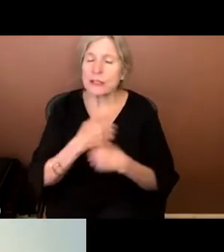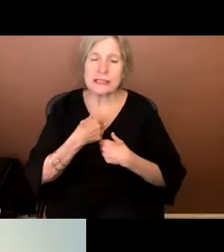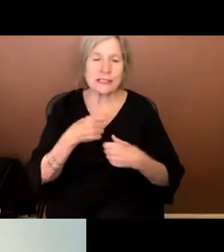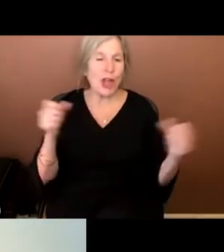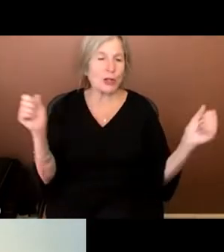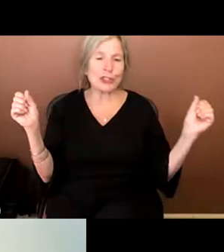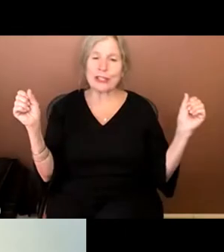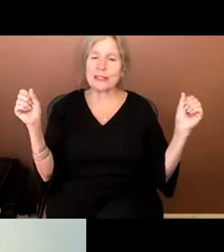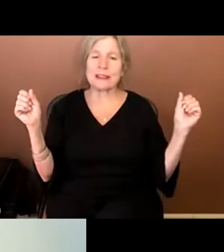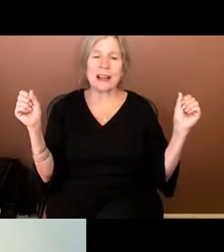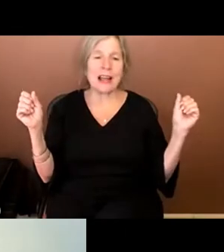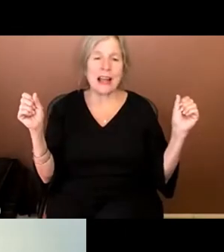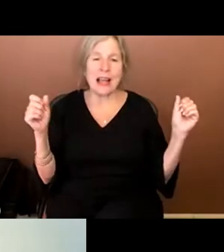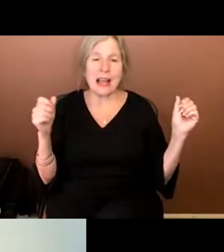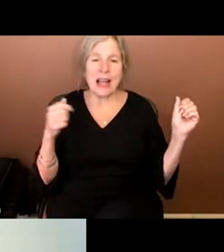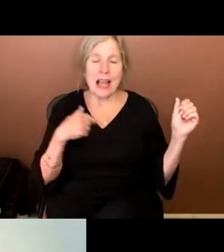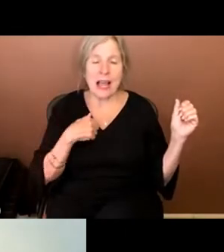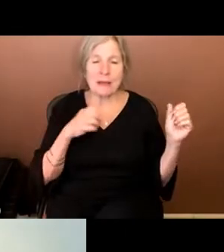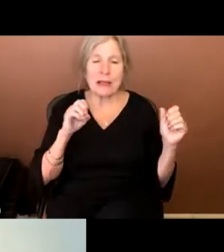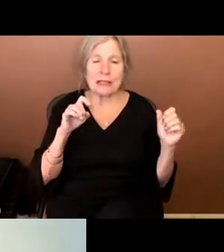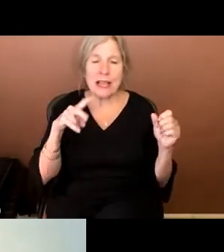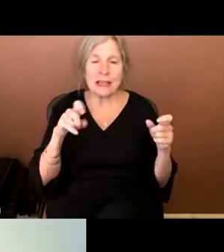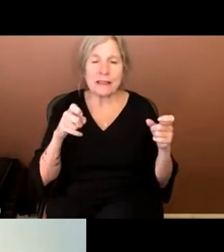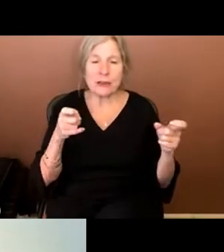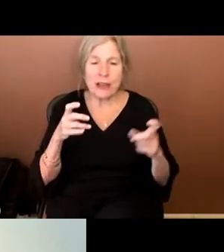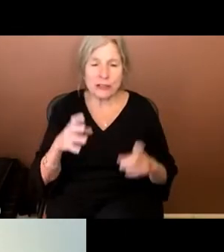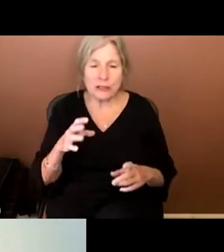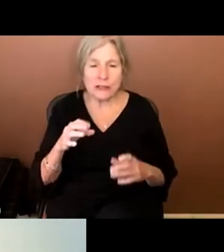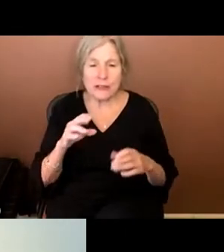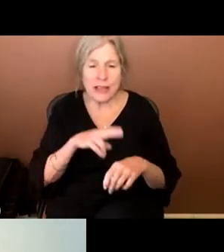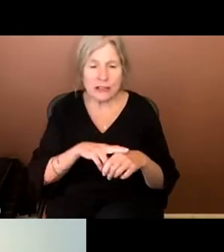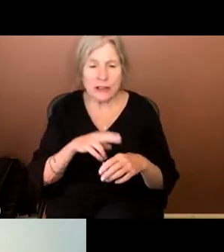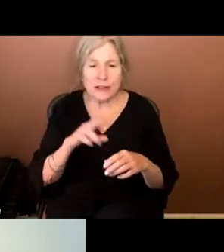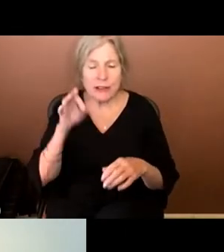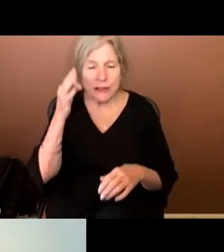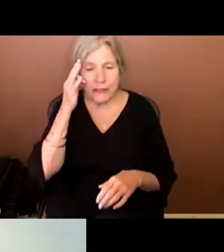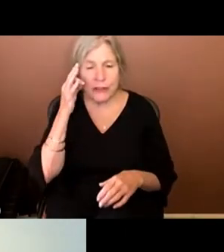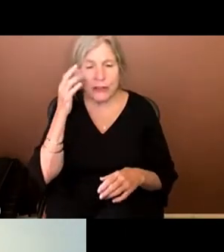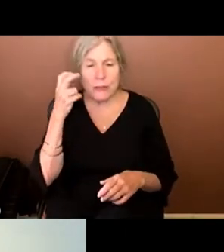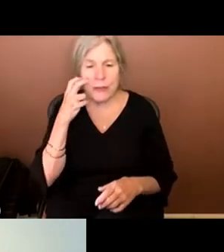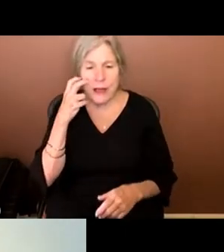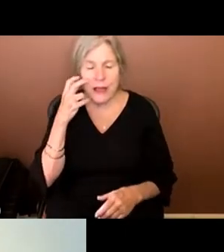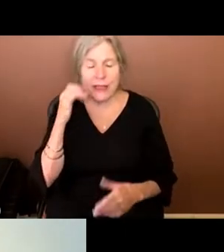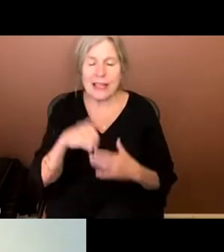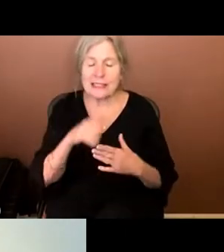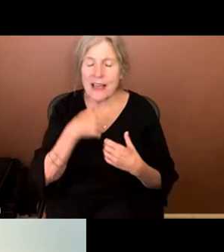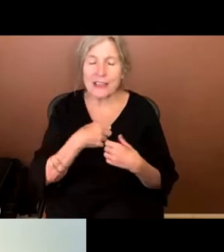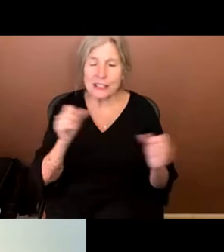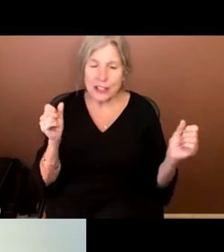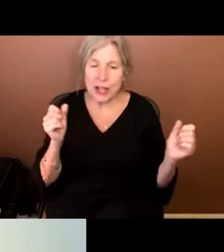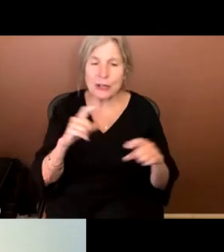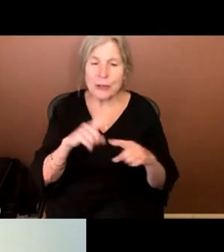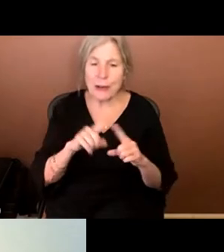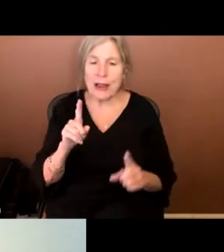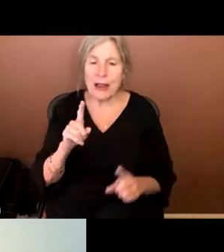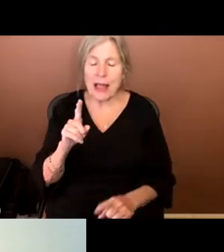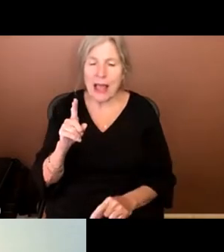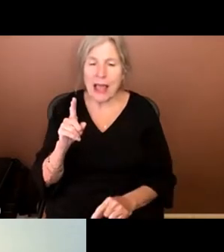I'm the Executive Director of Blindness Initiatives for the National Federation of the Blind. That's not the disclosure. The disclosure is